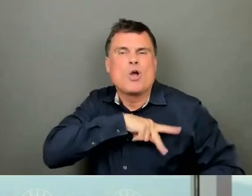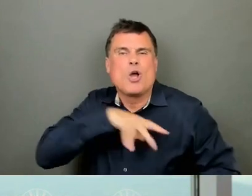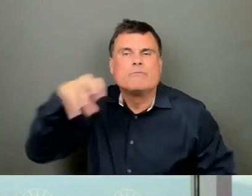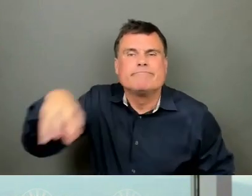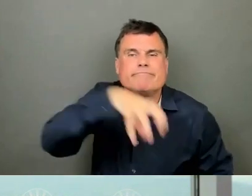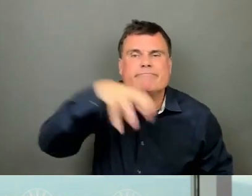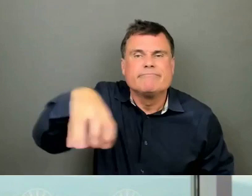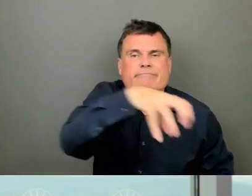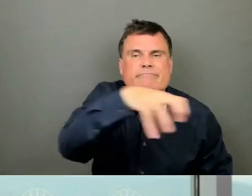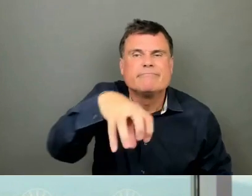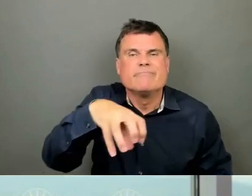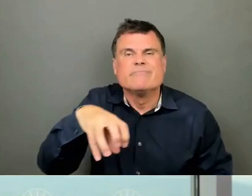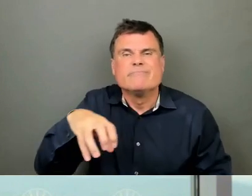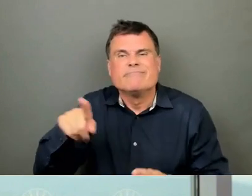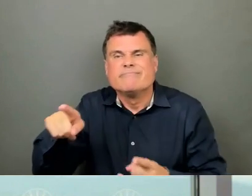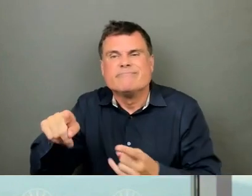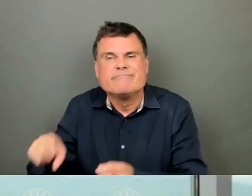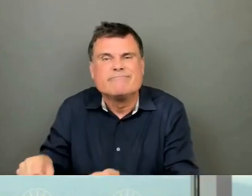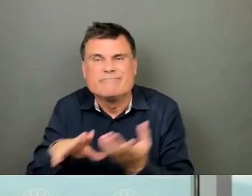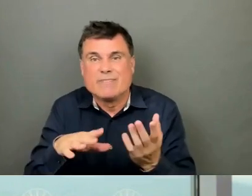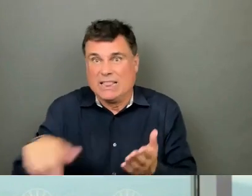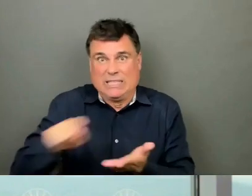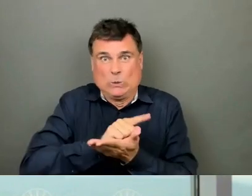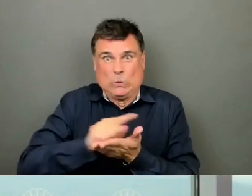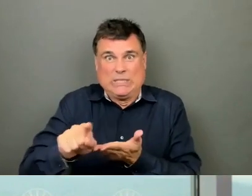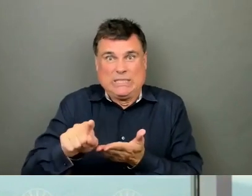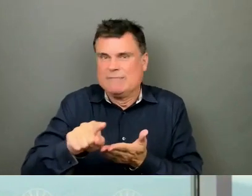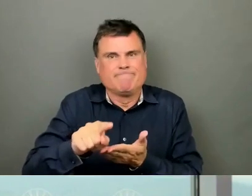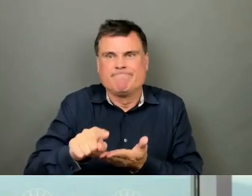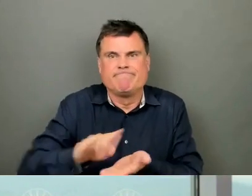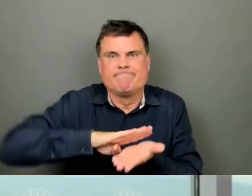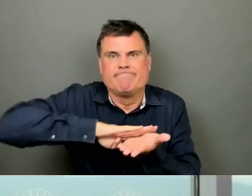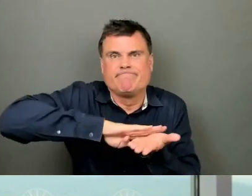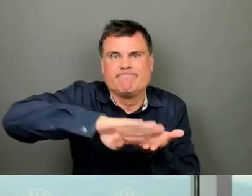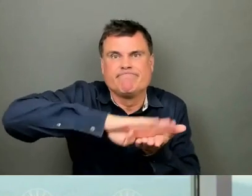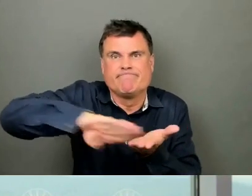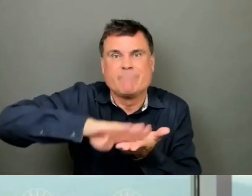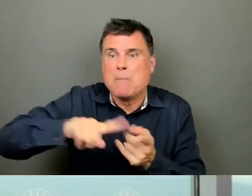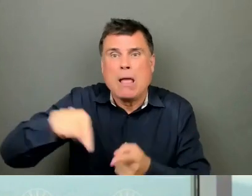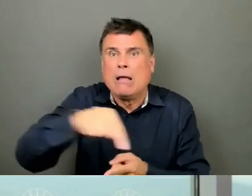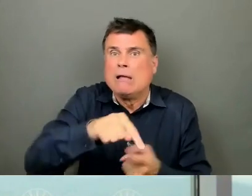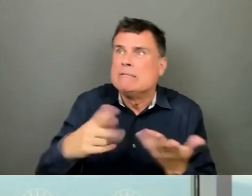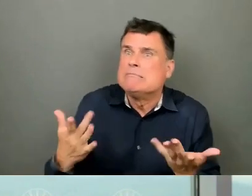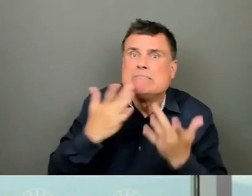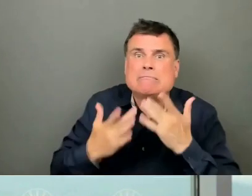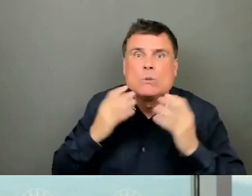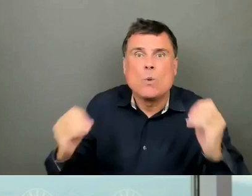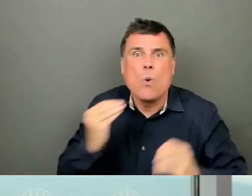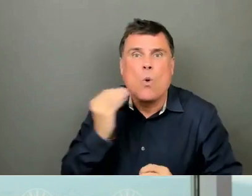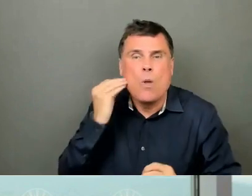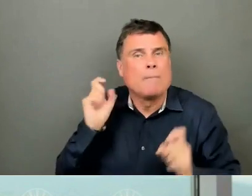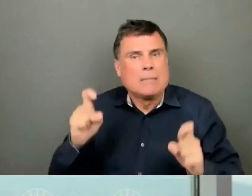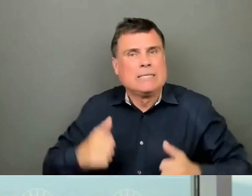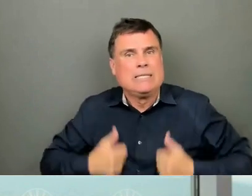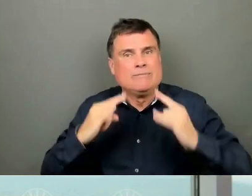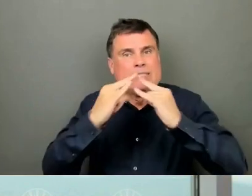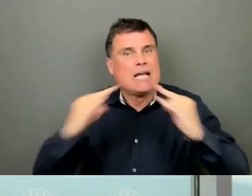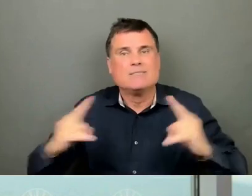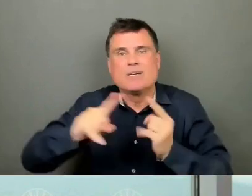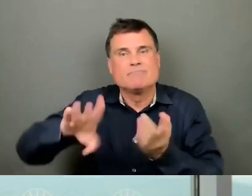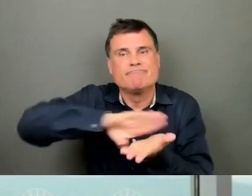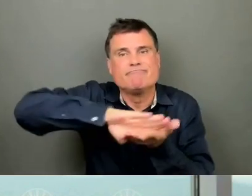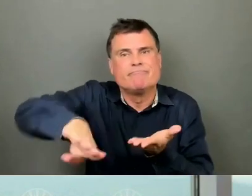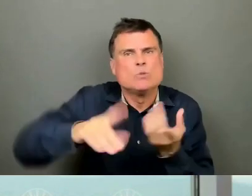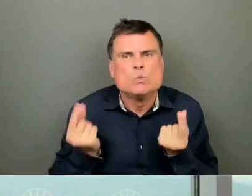week even though there is no real suitable housing for them. Mostly only shelter beds which they say is contrary to